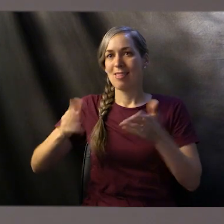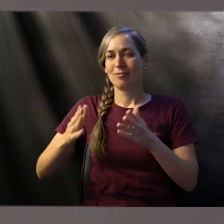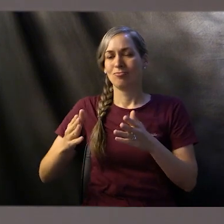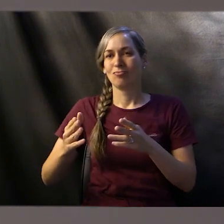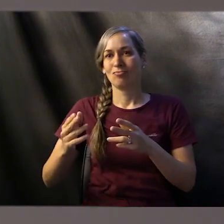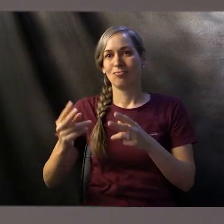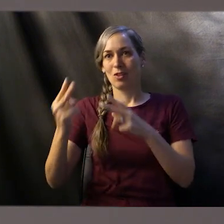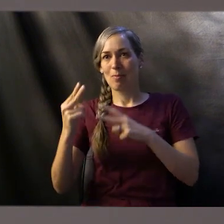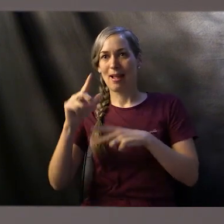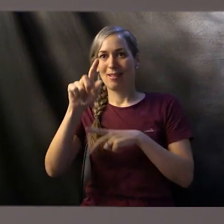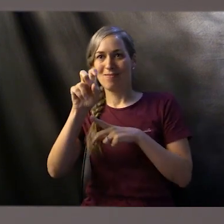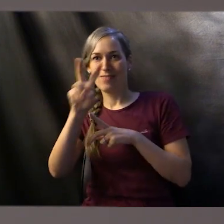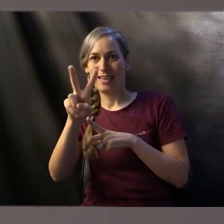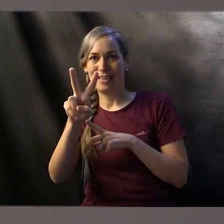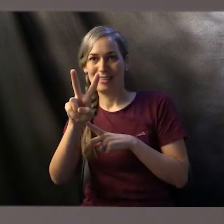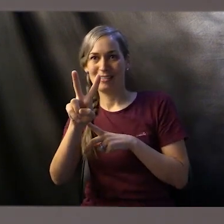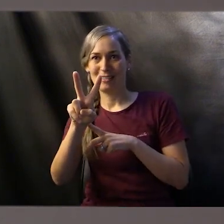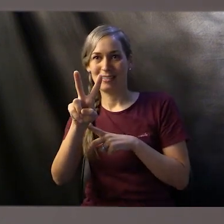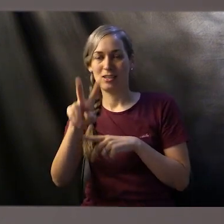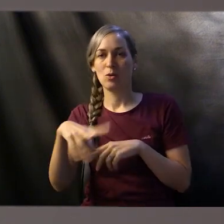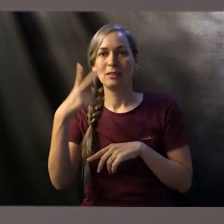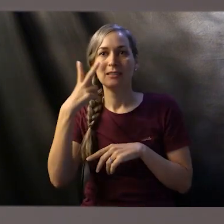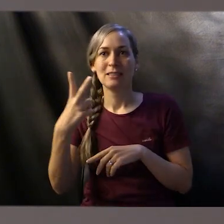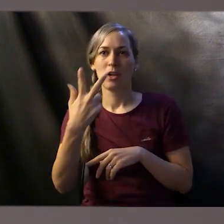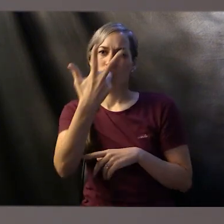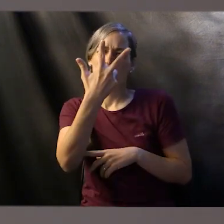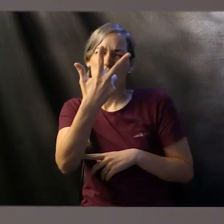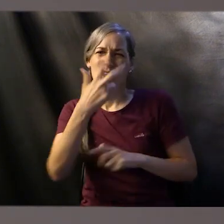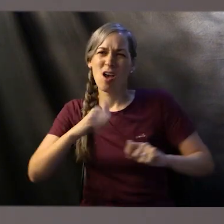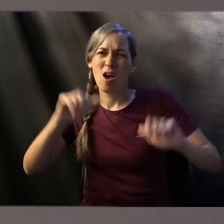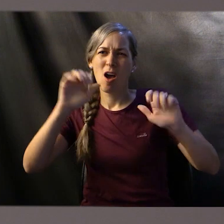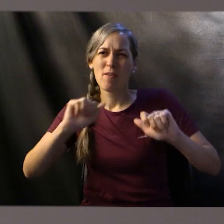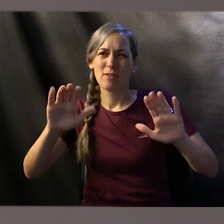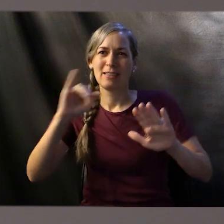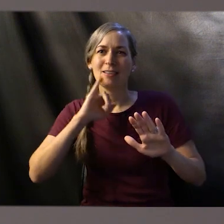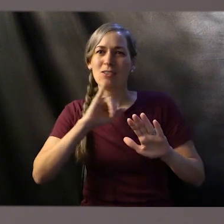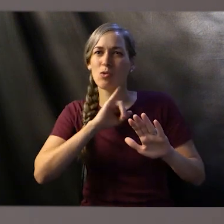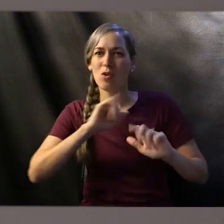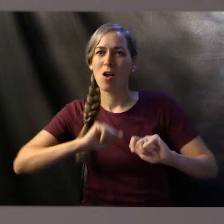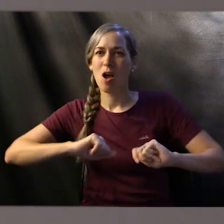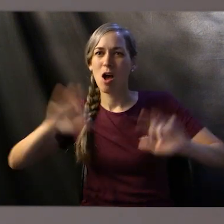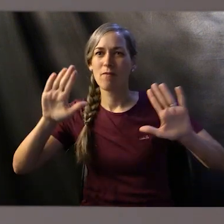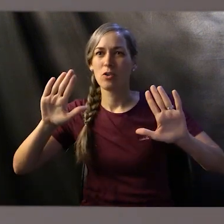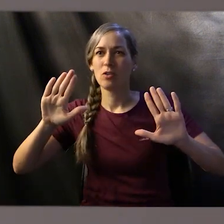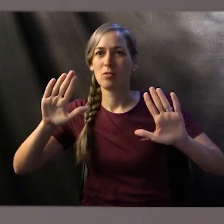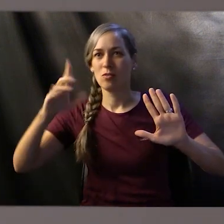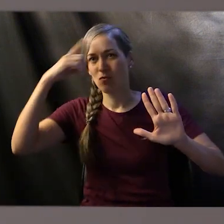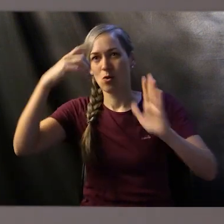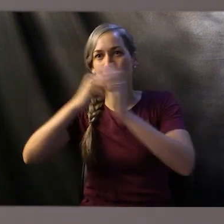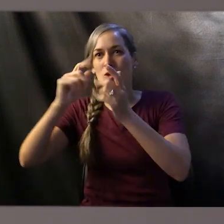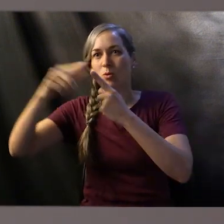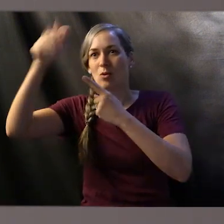and also in chapters 2 and 3, we find the three main offerings that the Israelites would offer in worship to God.